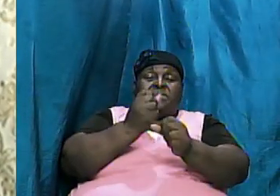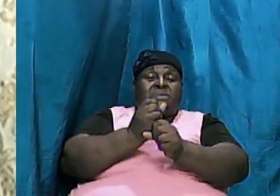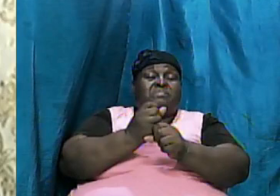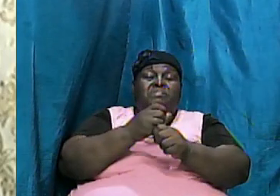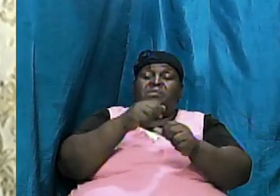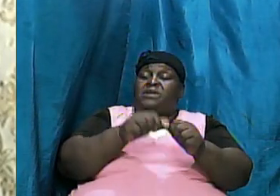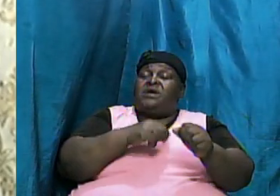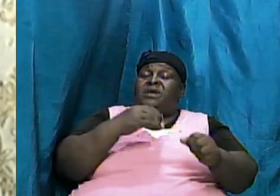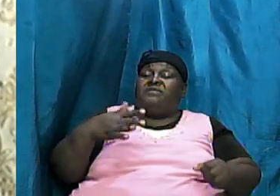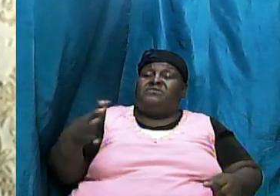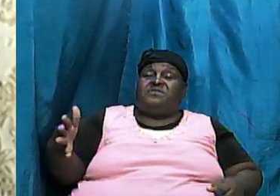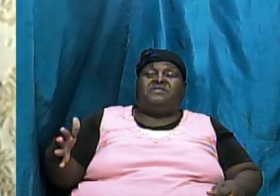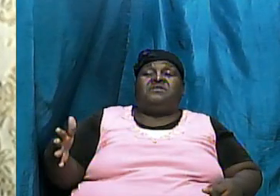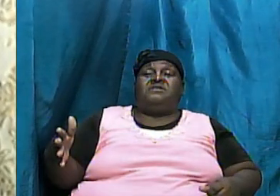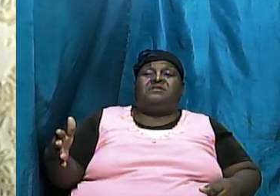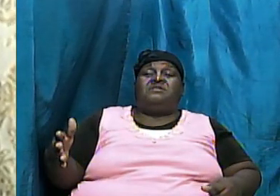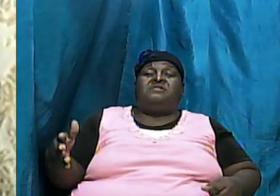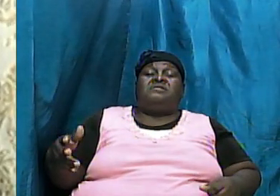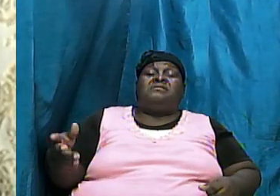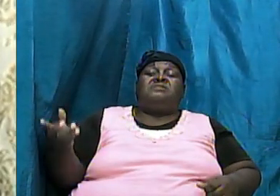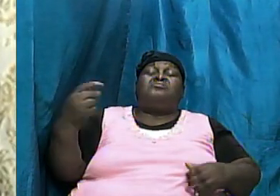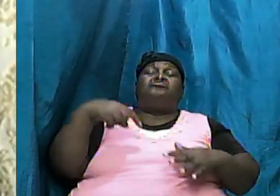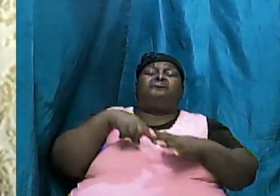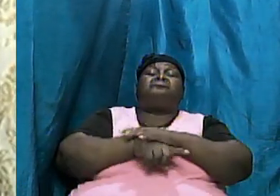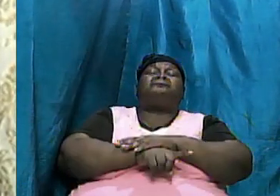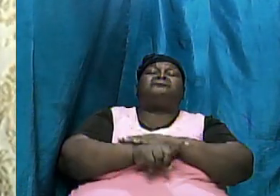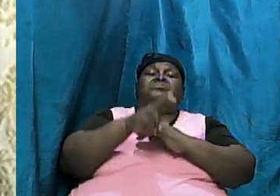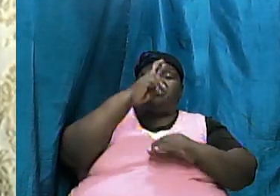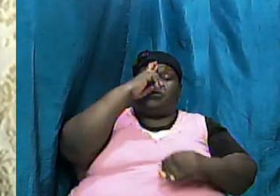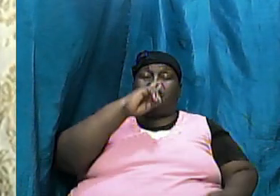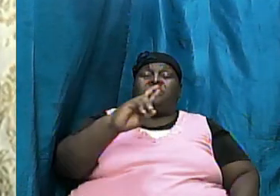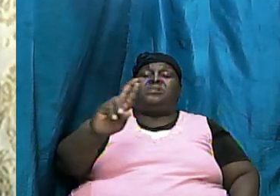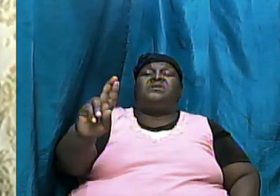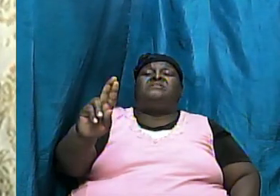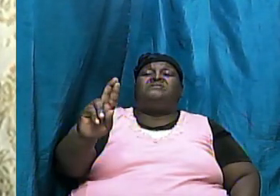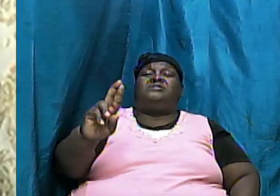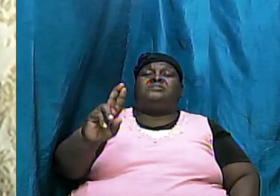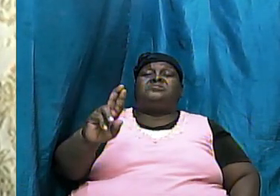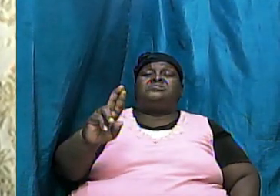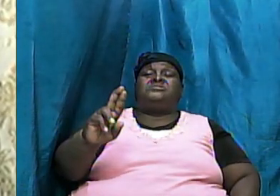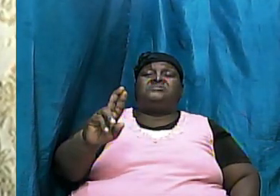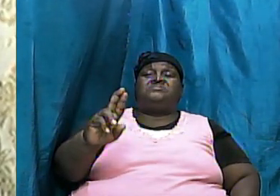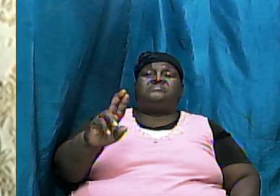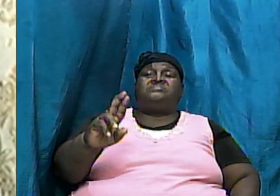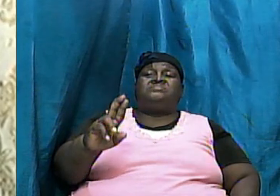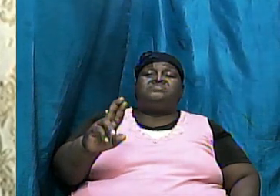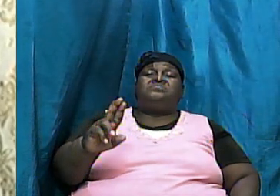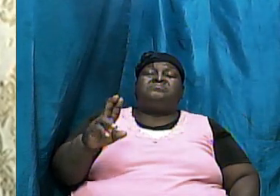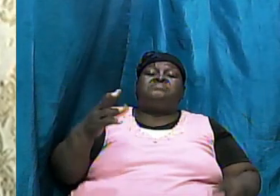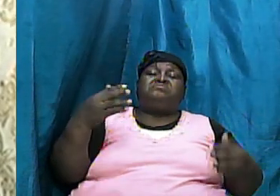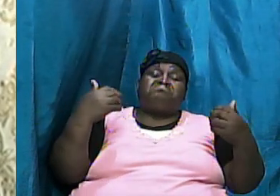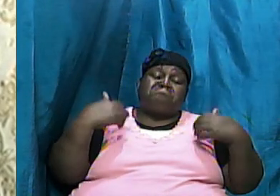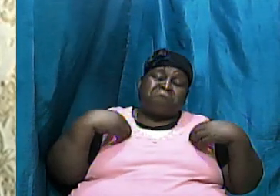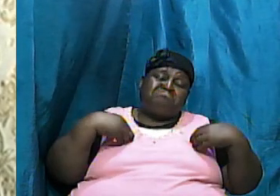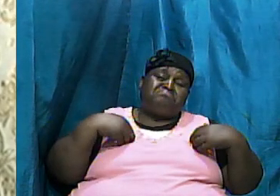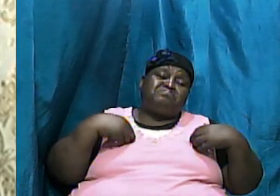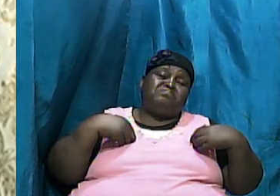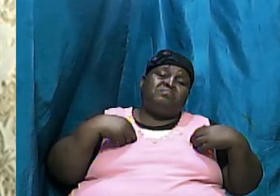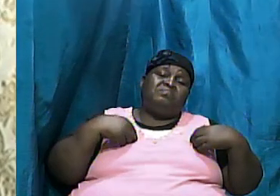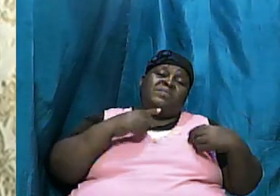all the way down to Revelation has its origin